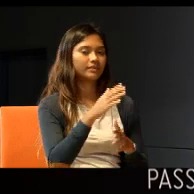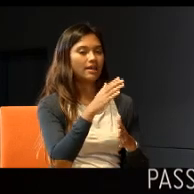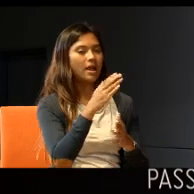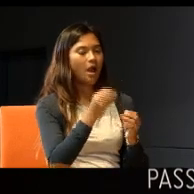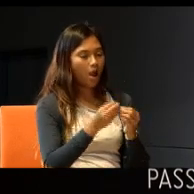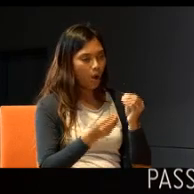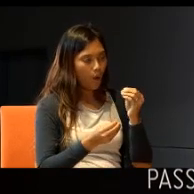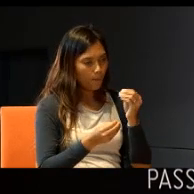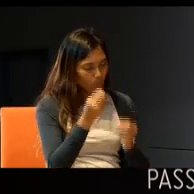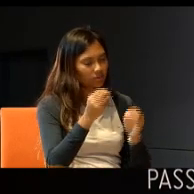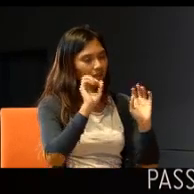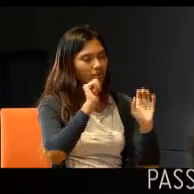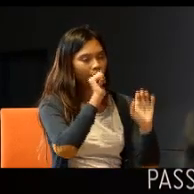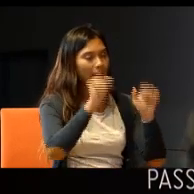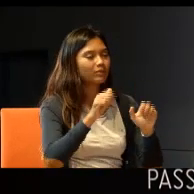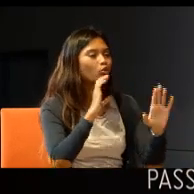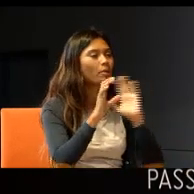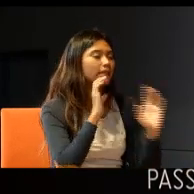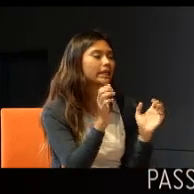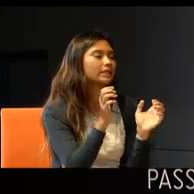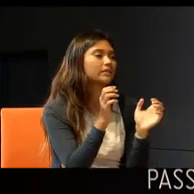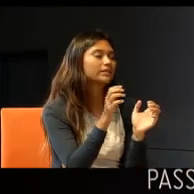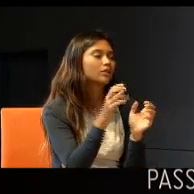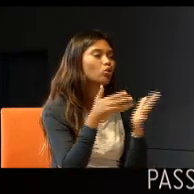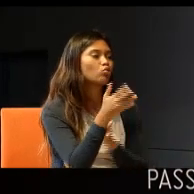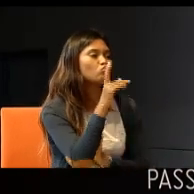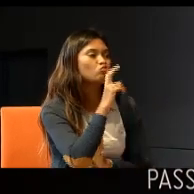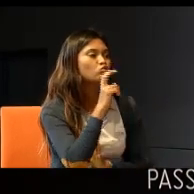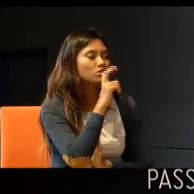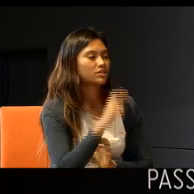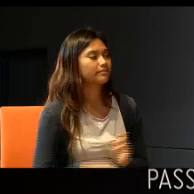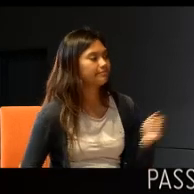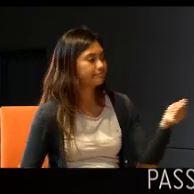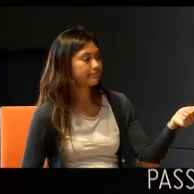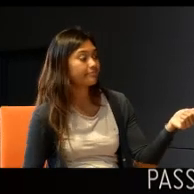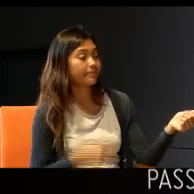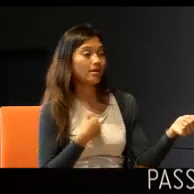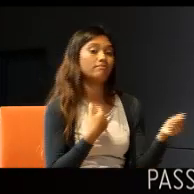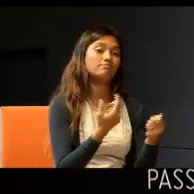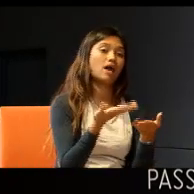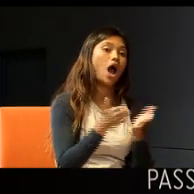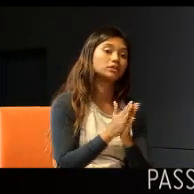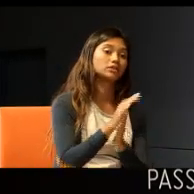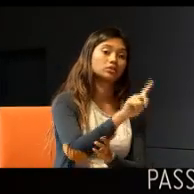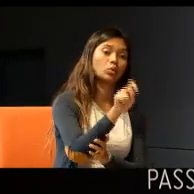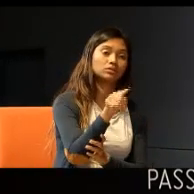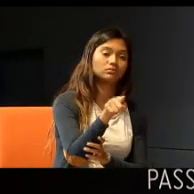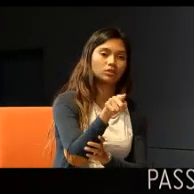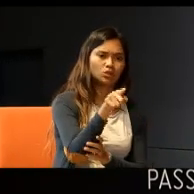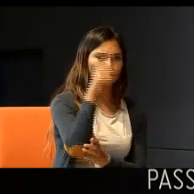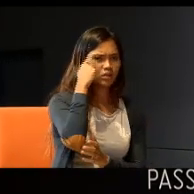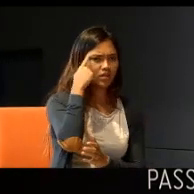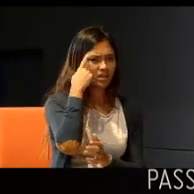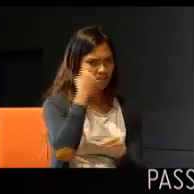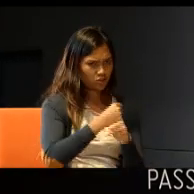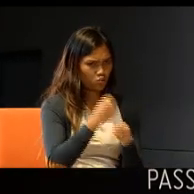communicate. So Swanee, let me ask you this question, because we, I want to go back to him. Let me ask you this question. Do you think it worked,